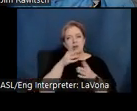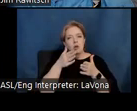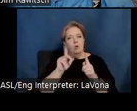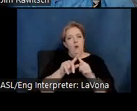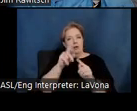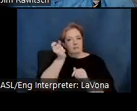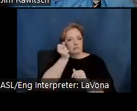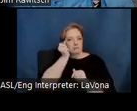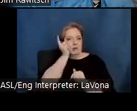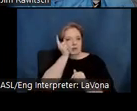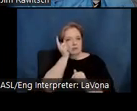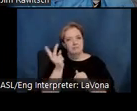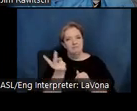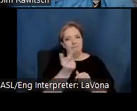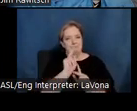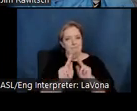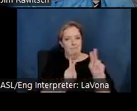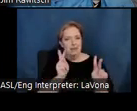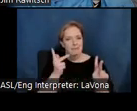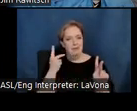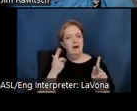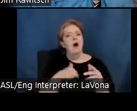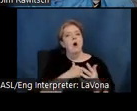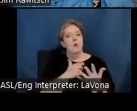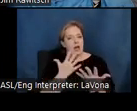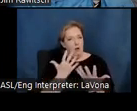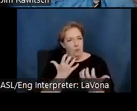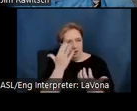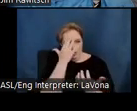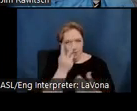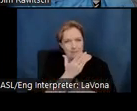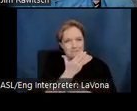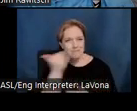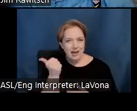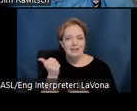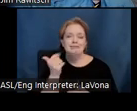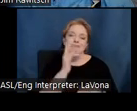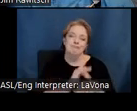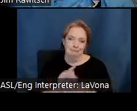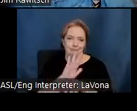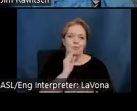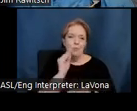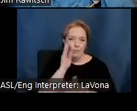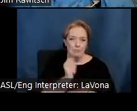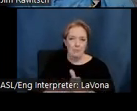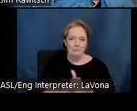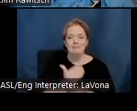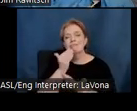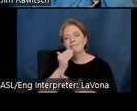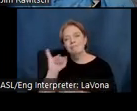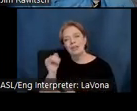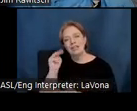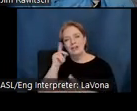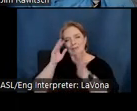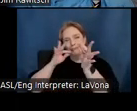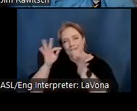people who we feel we want to come to know. So I thank you, Jim, for sharing this place and these people with